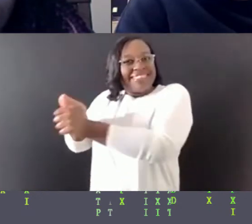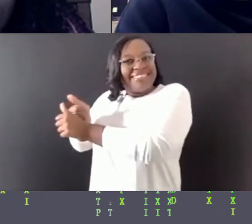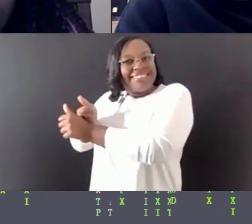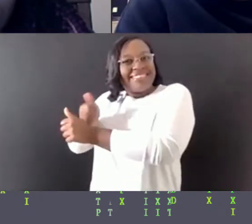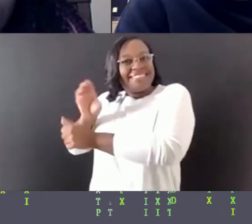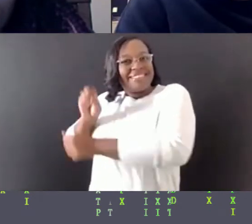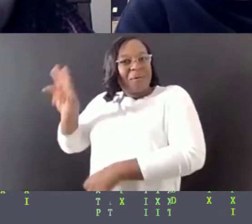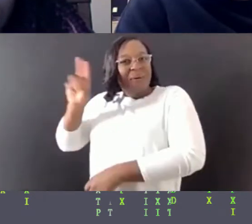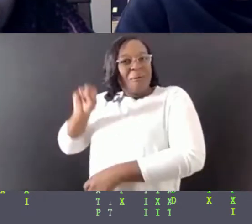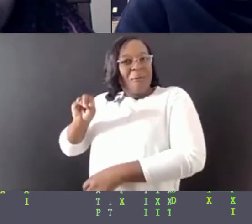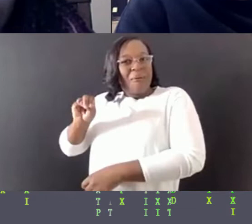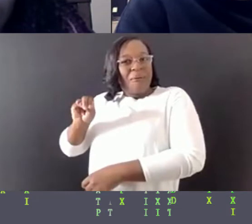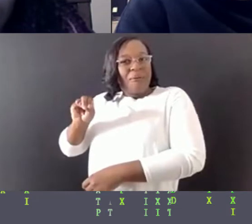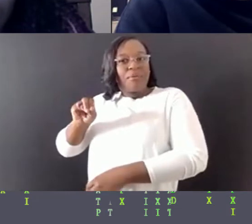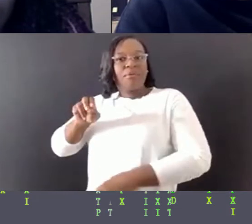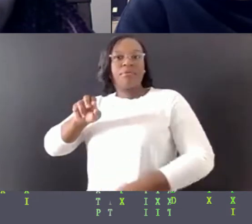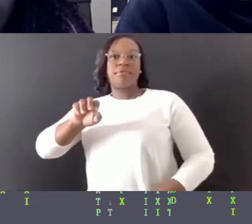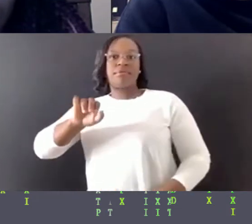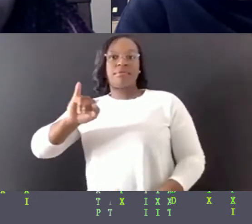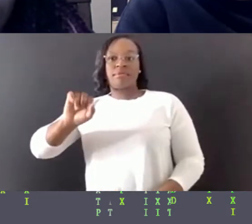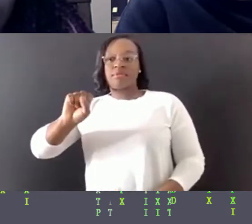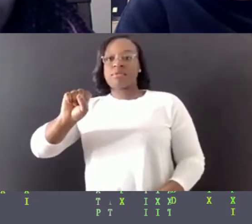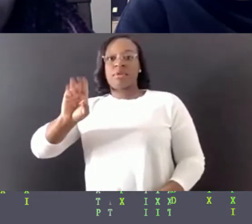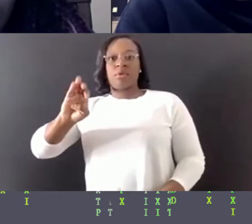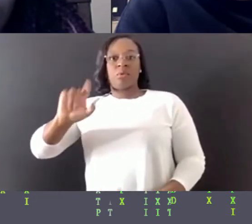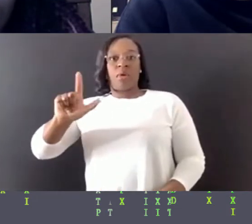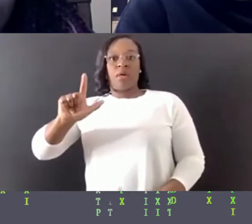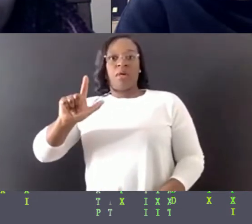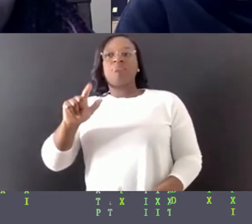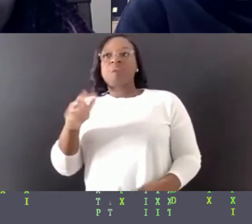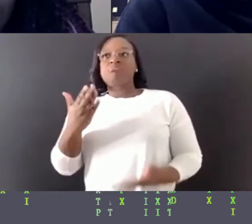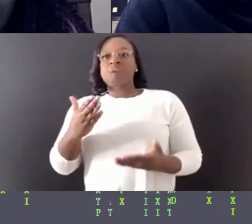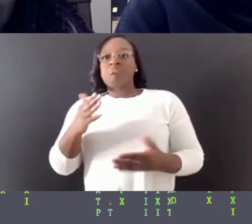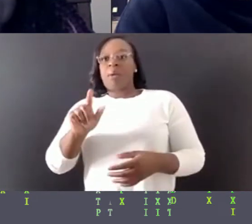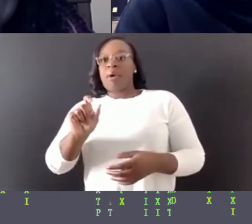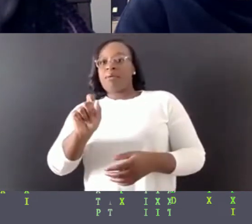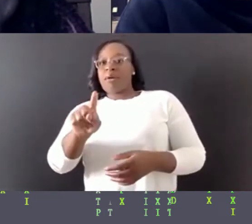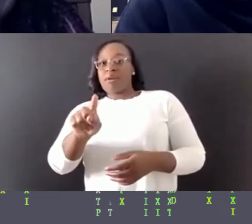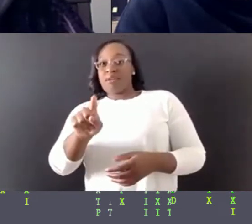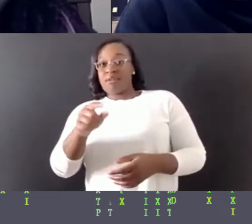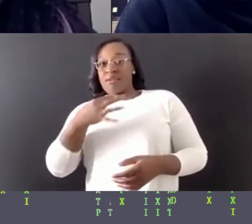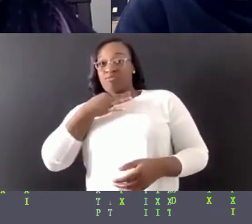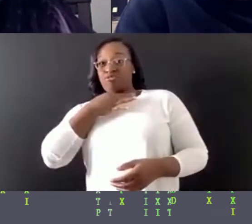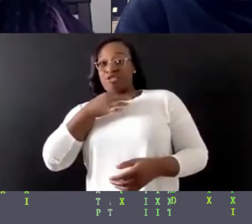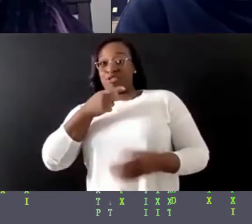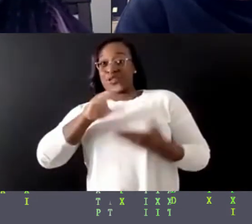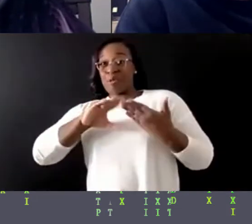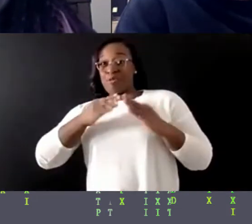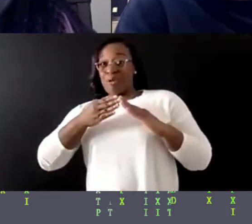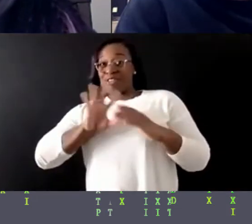do you see yourself as a mentor in, in the communities that you're a part of?